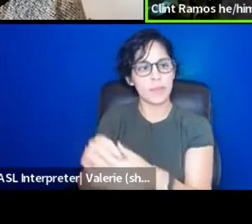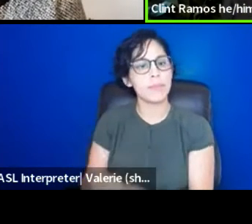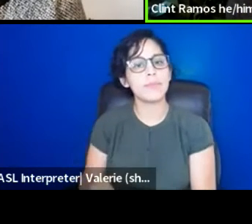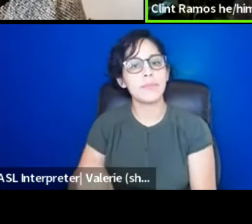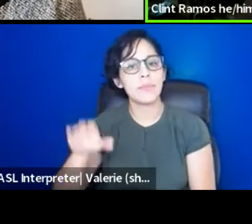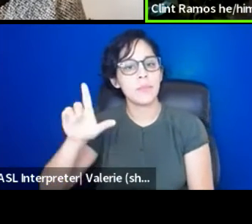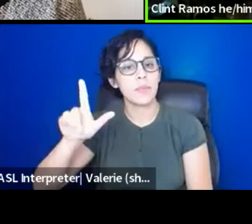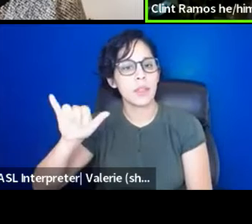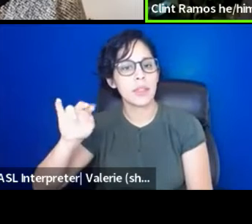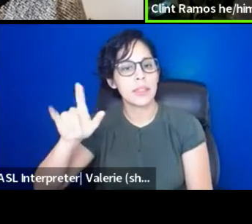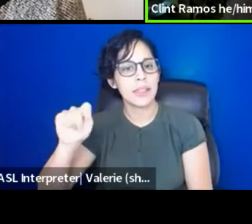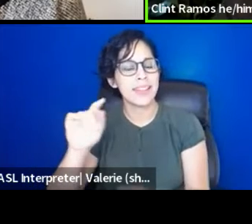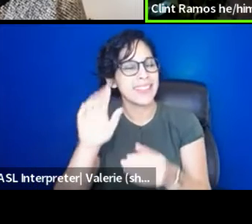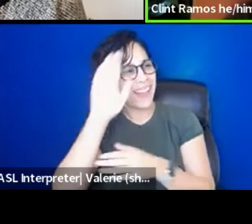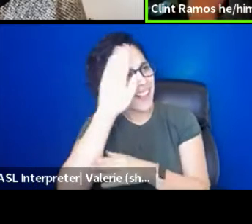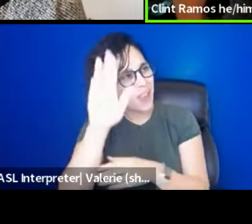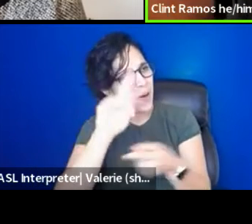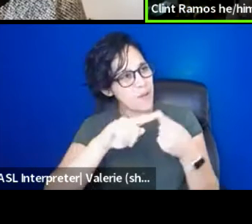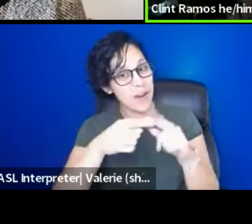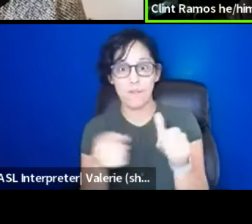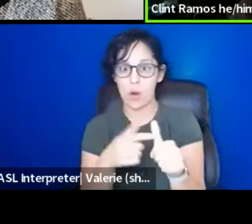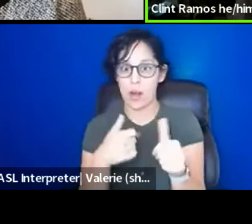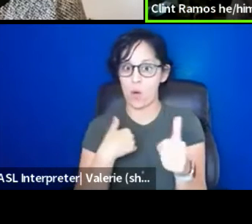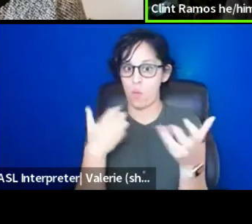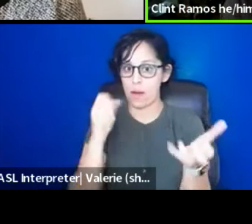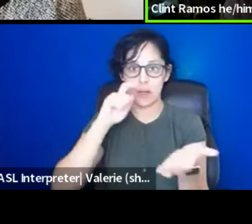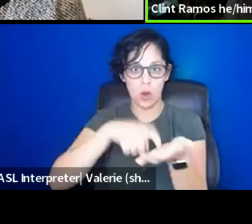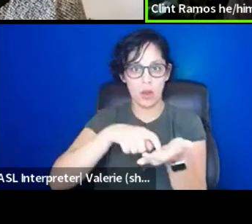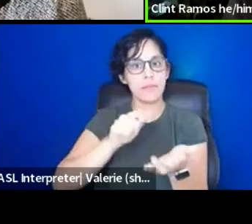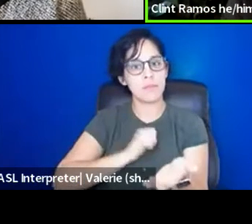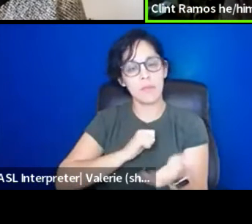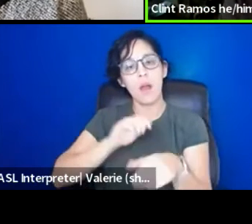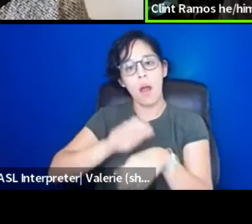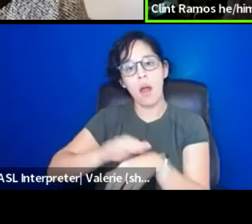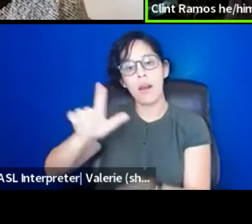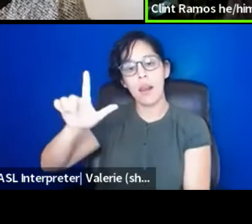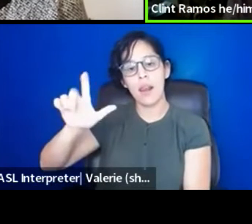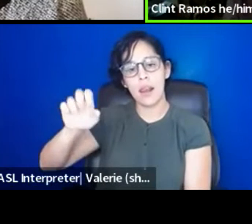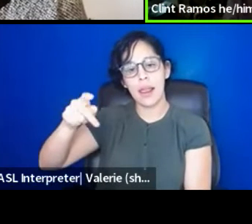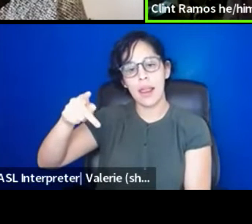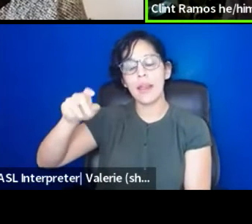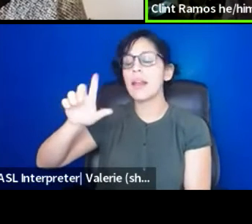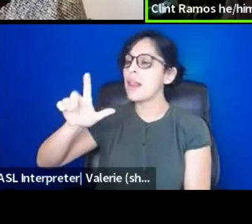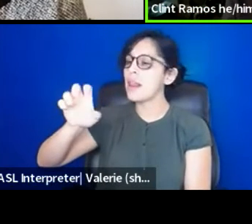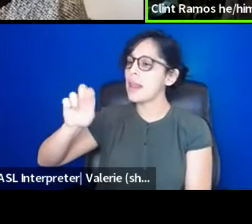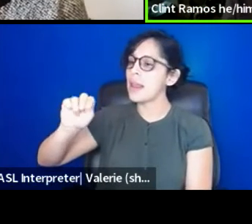Hi, friends. Um, first of all, I want to acknowledge that I'm also on Lenape land, um,